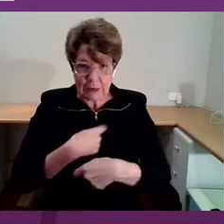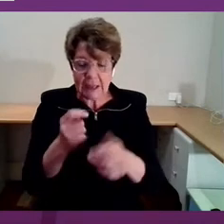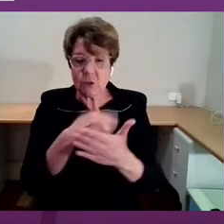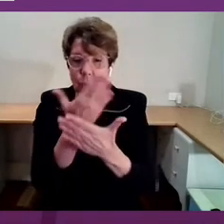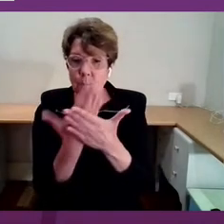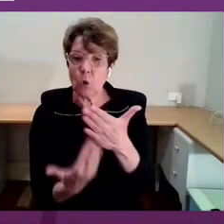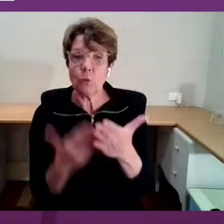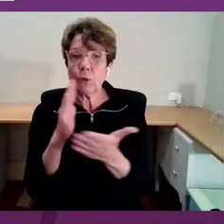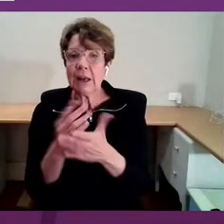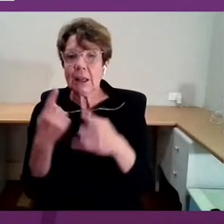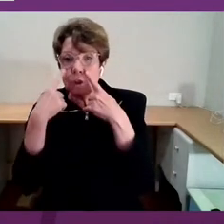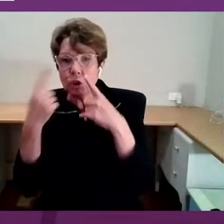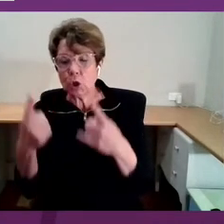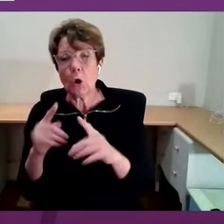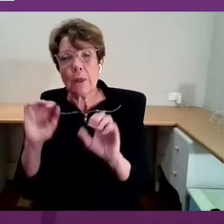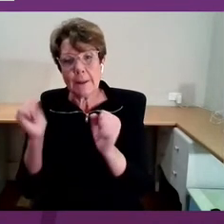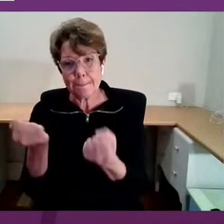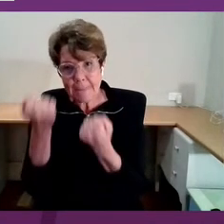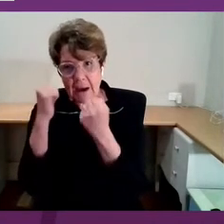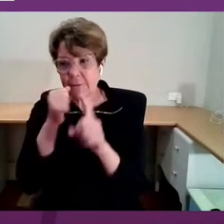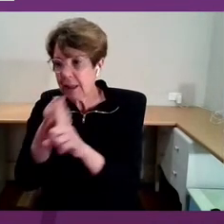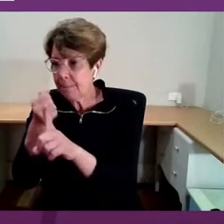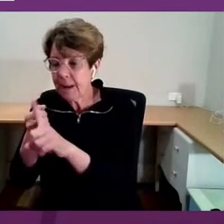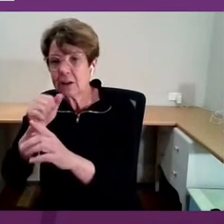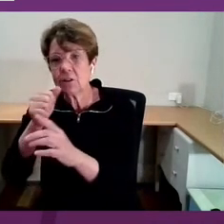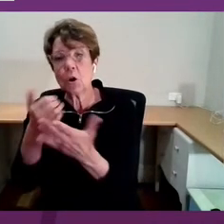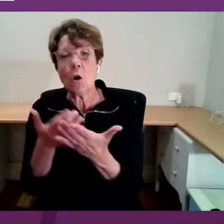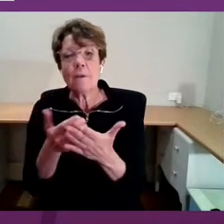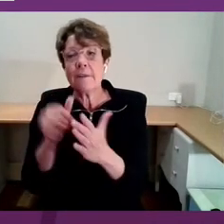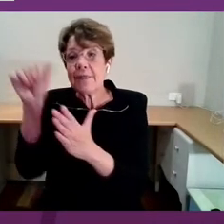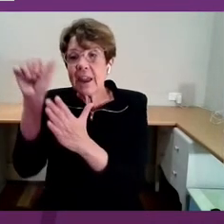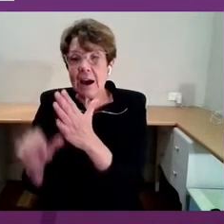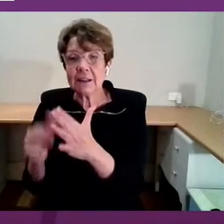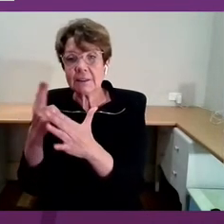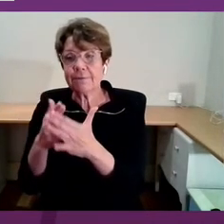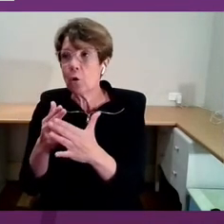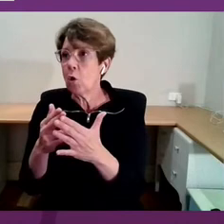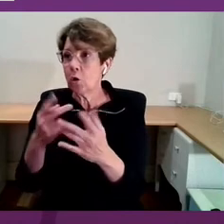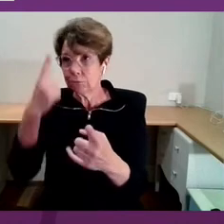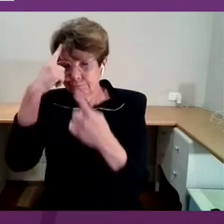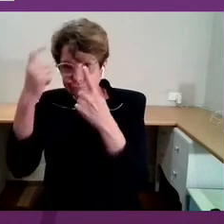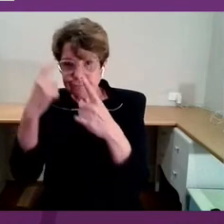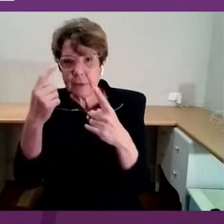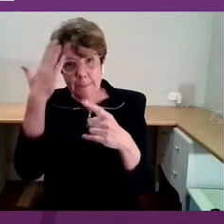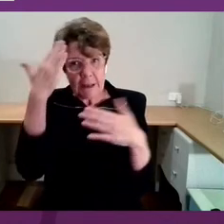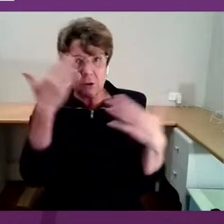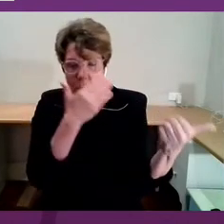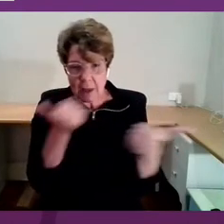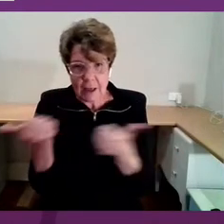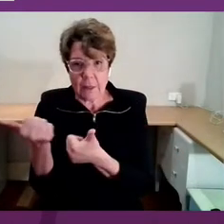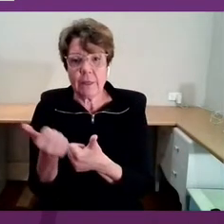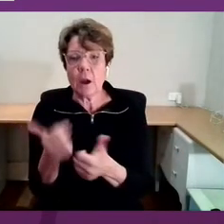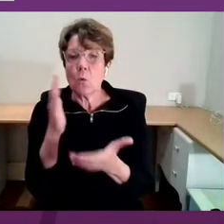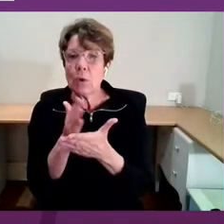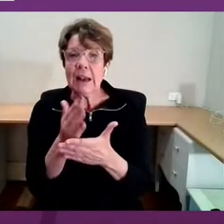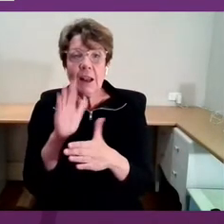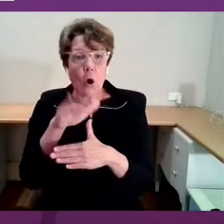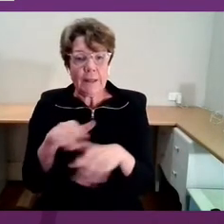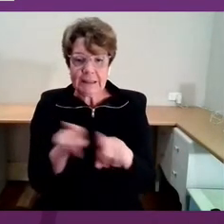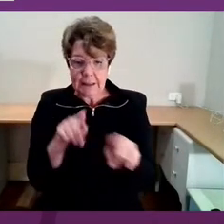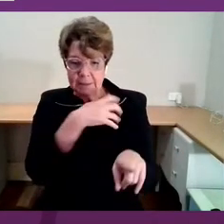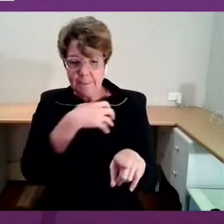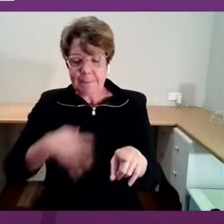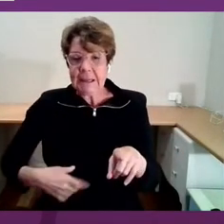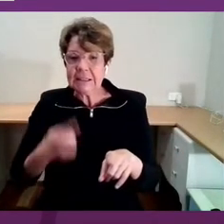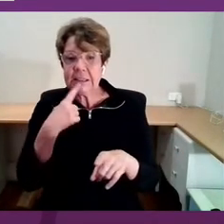make to our health and wellbeing. And in fact, we've heard from Minister Fletcher about that sense of engagement we can have when we are participating